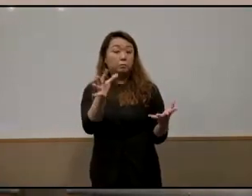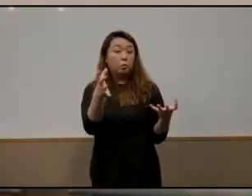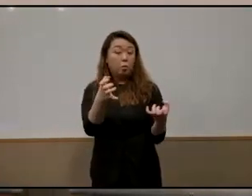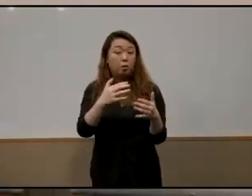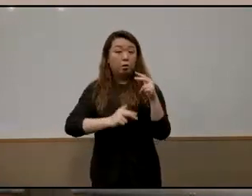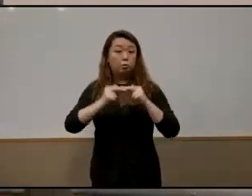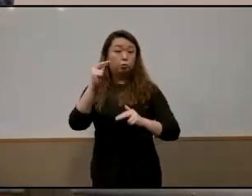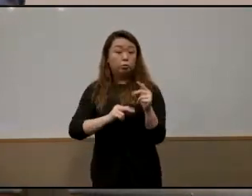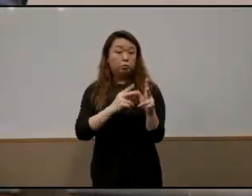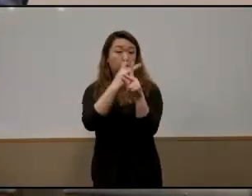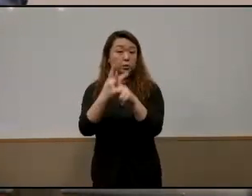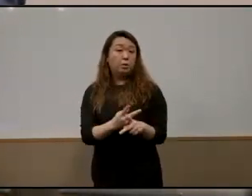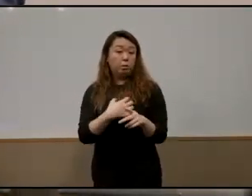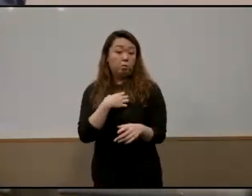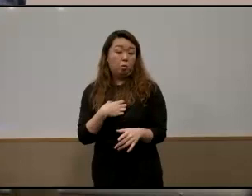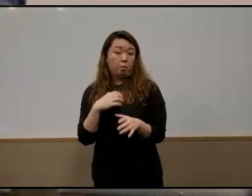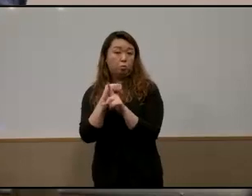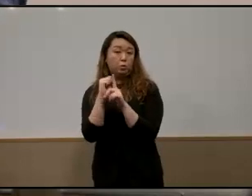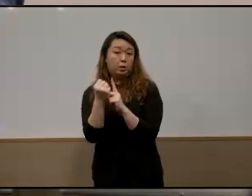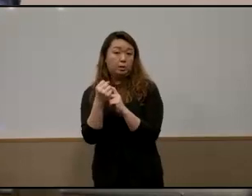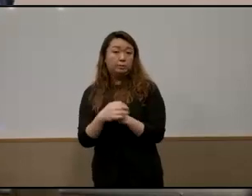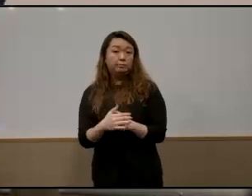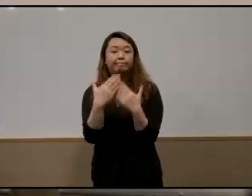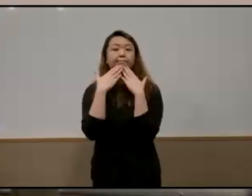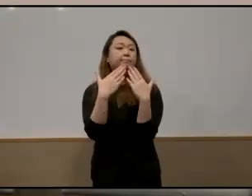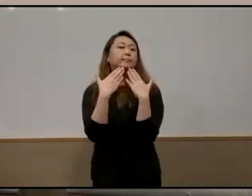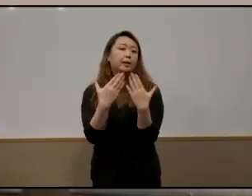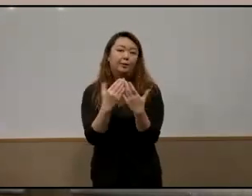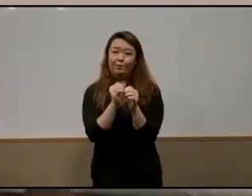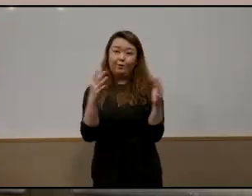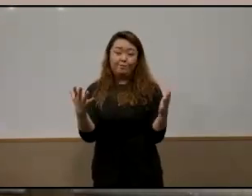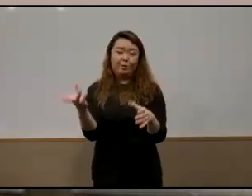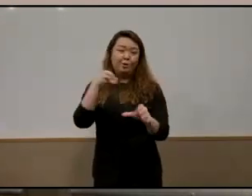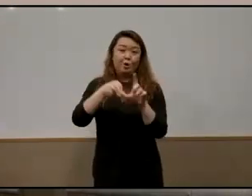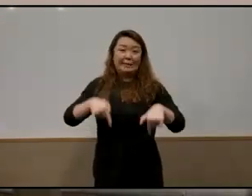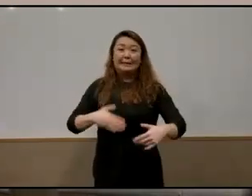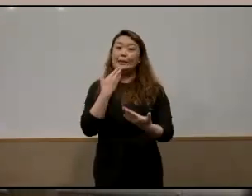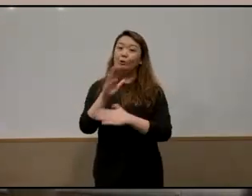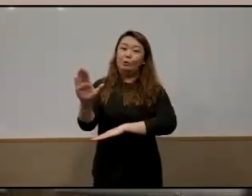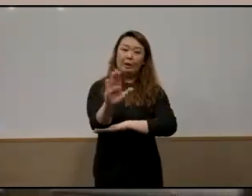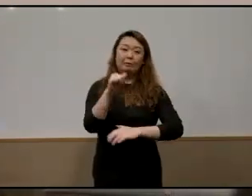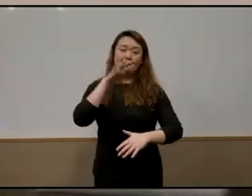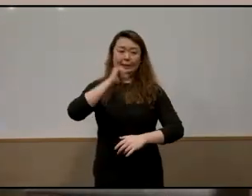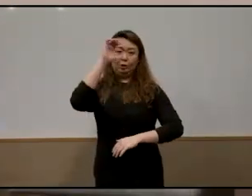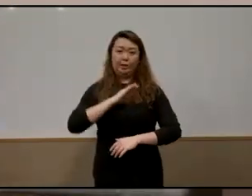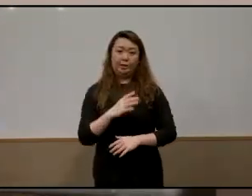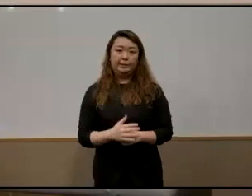a caring and compassionate society thank you very much for joining us and good afternoon ladies and gentlemen